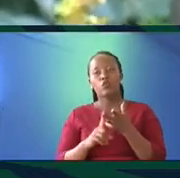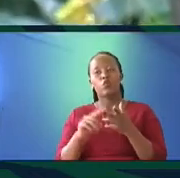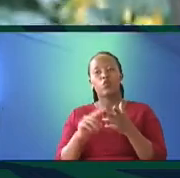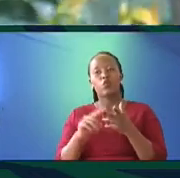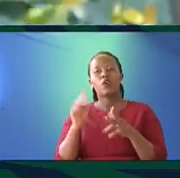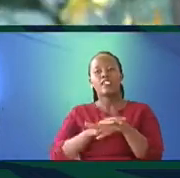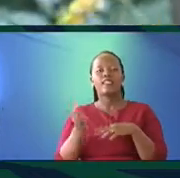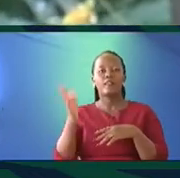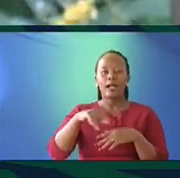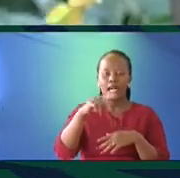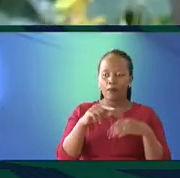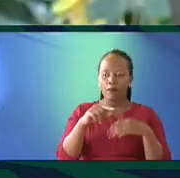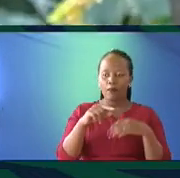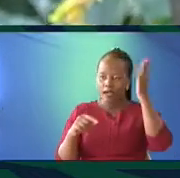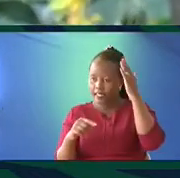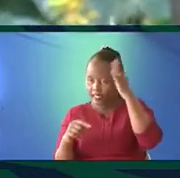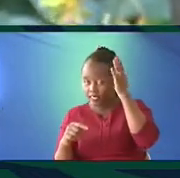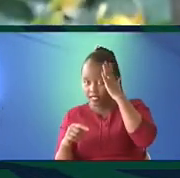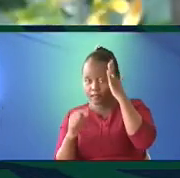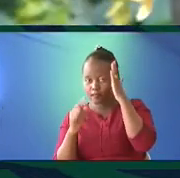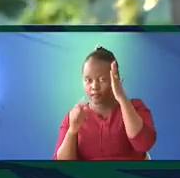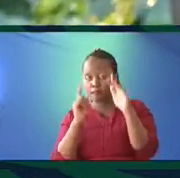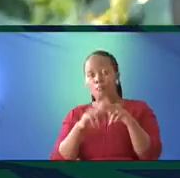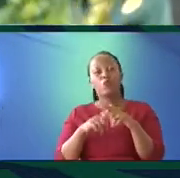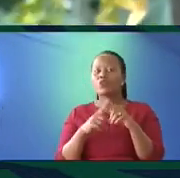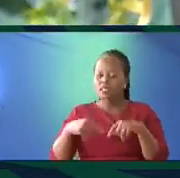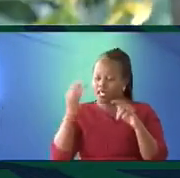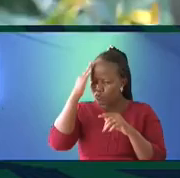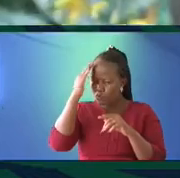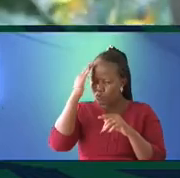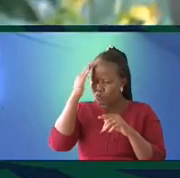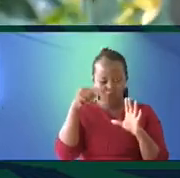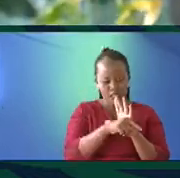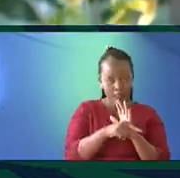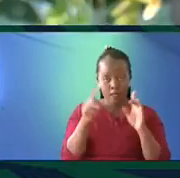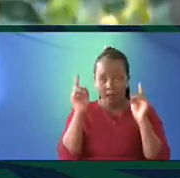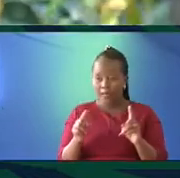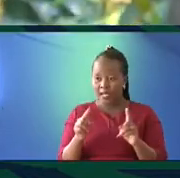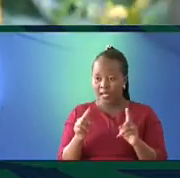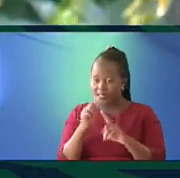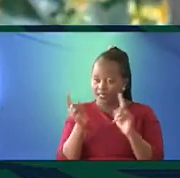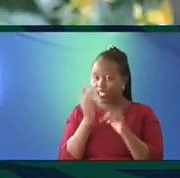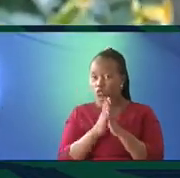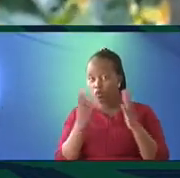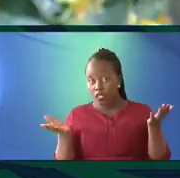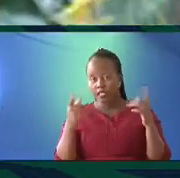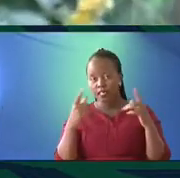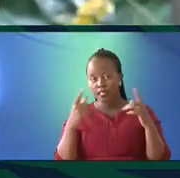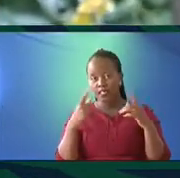reclaiming our identity, you know, going back to the roots, must start with the language.